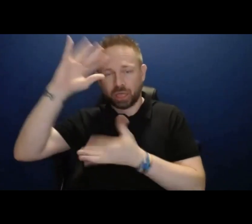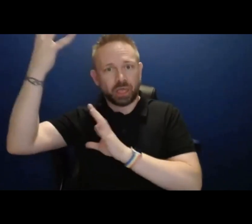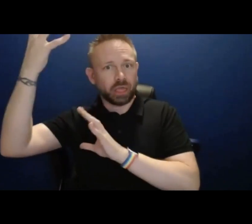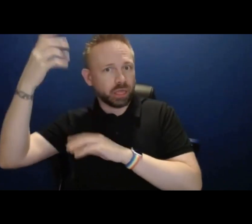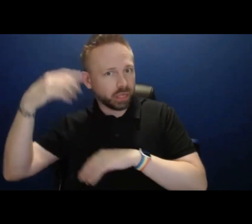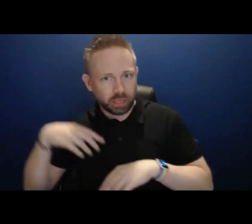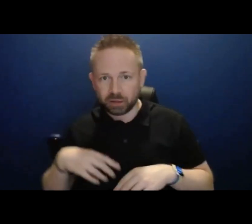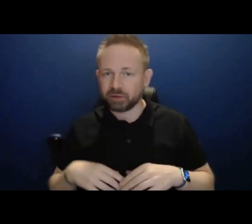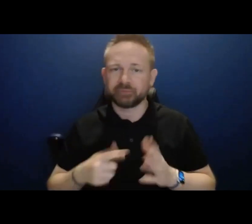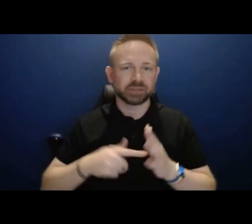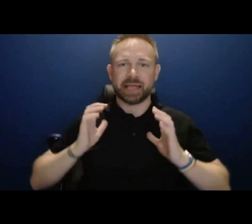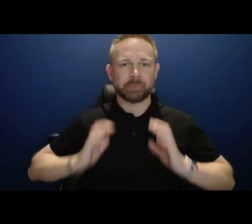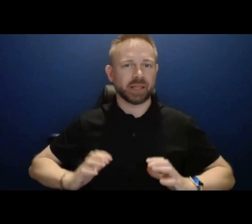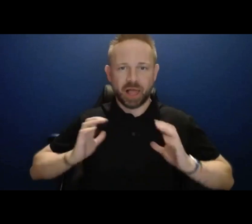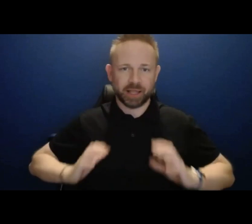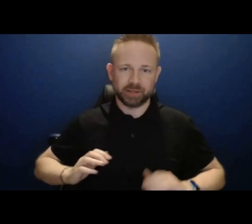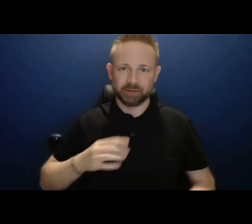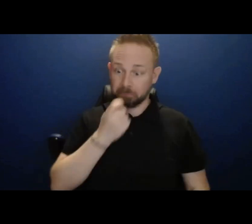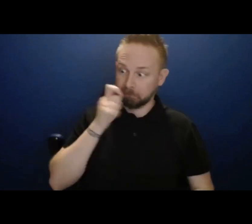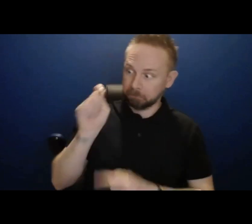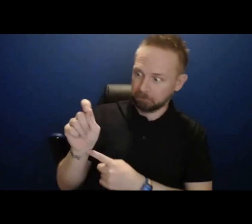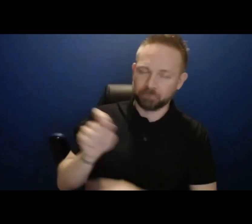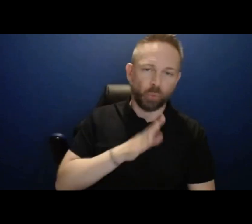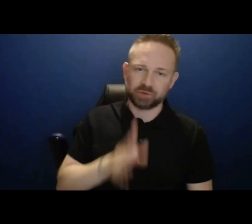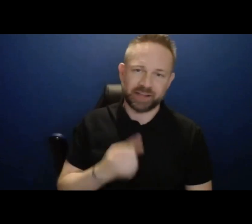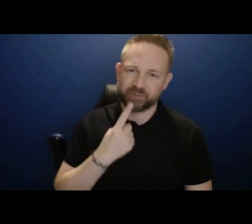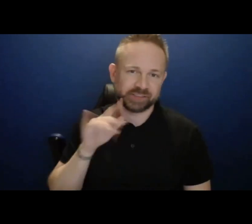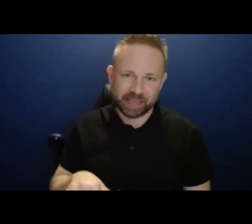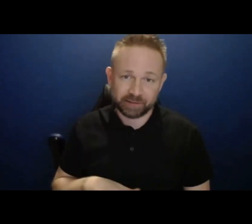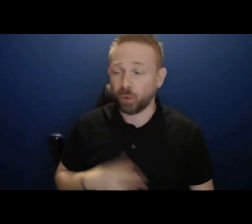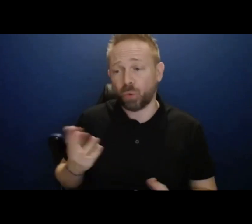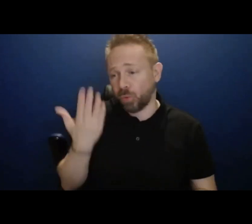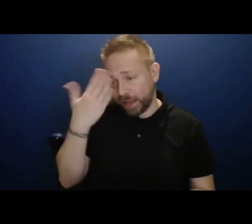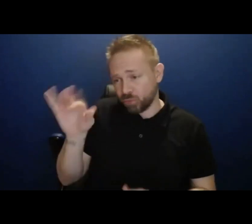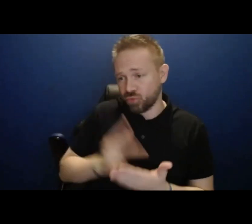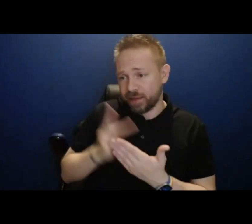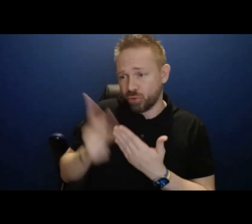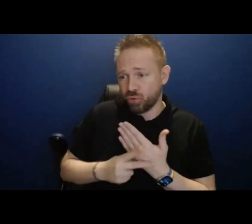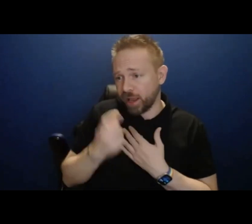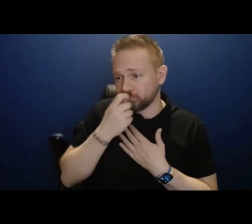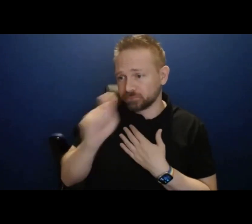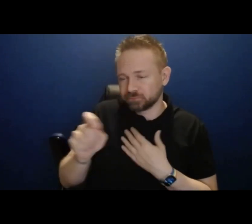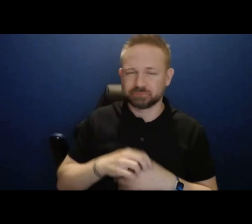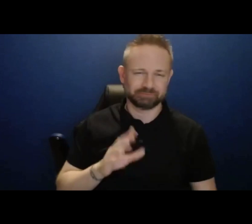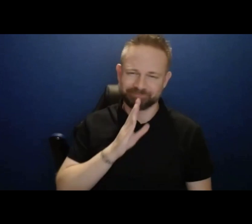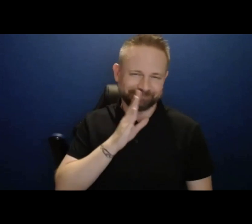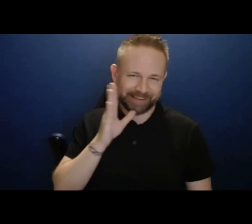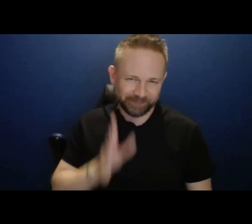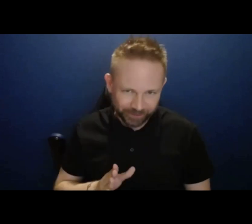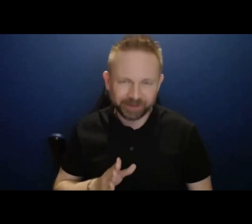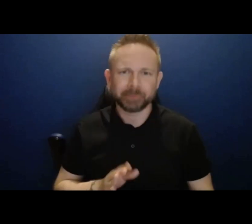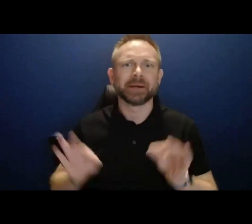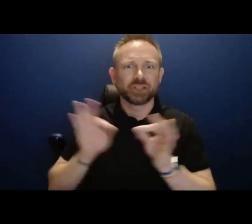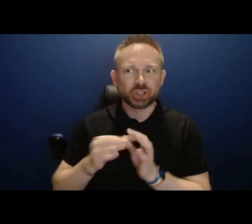too bad you're on your own, right? That's, that's not the intention of this. But to Mike's point, we will have to understand what those things are that might be